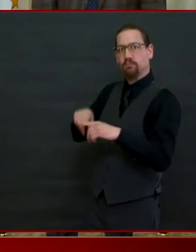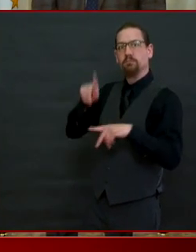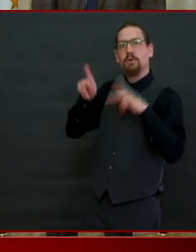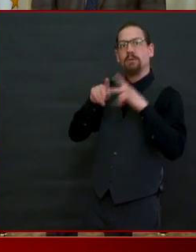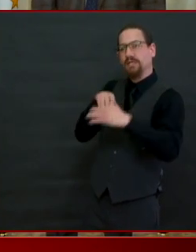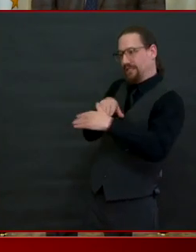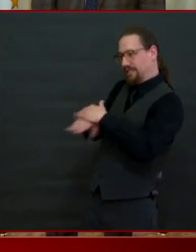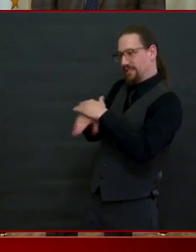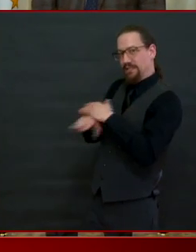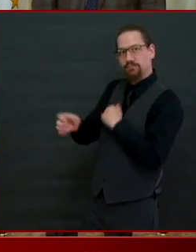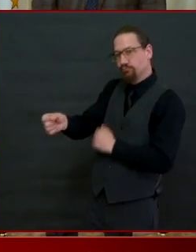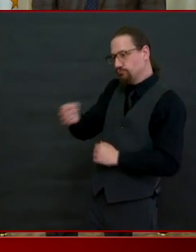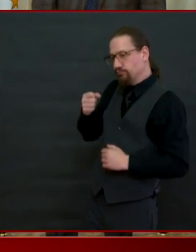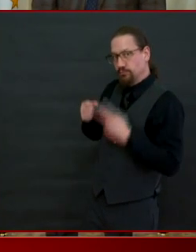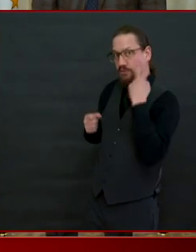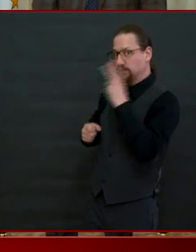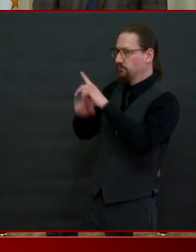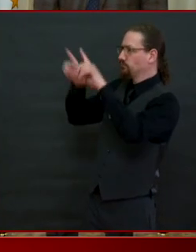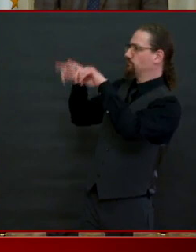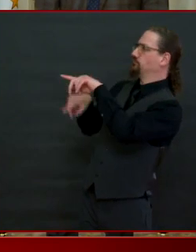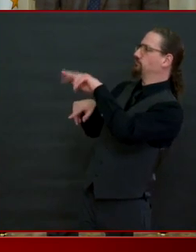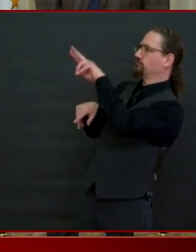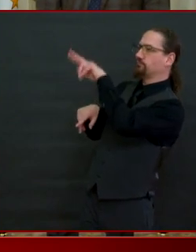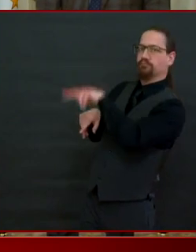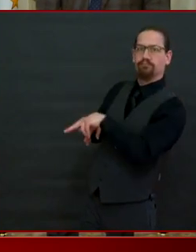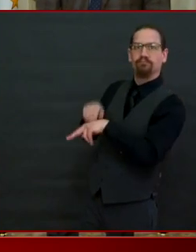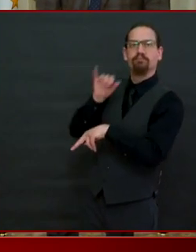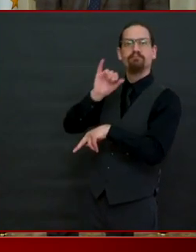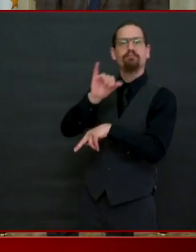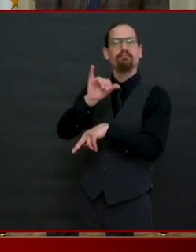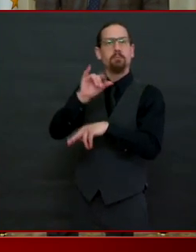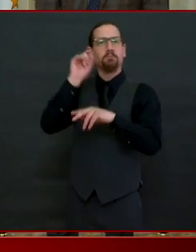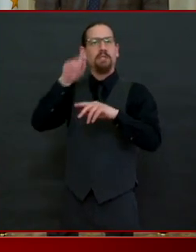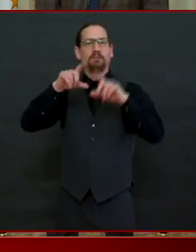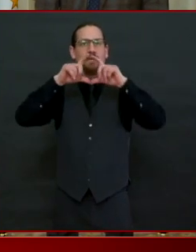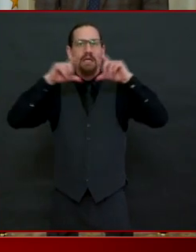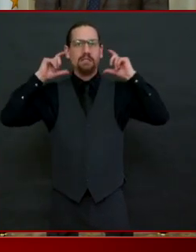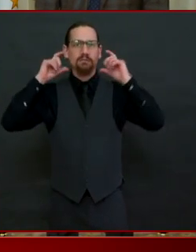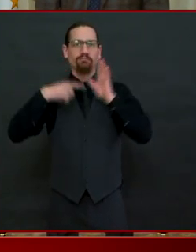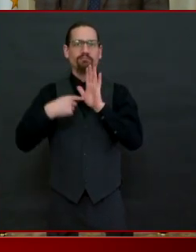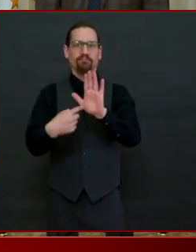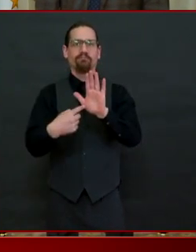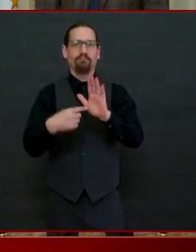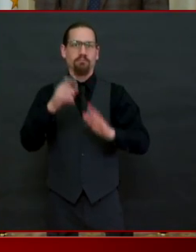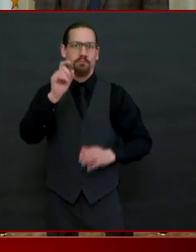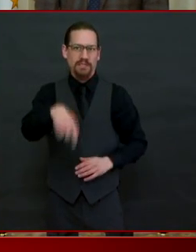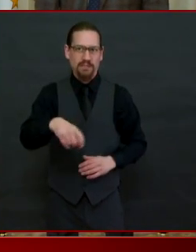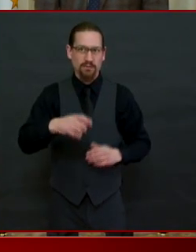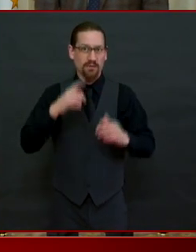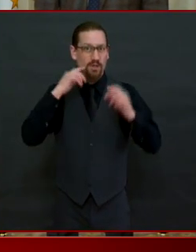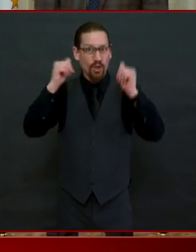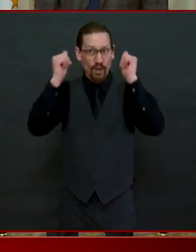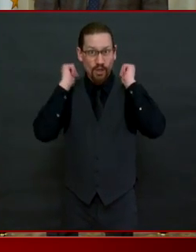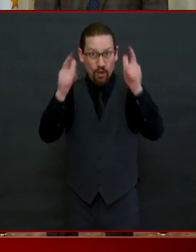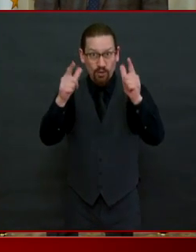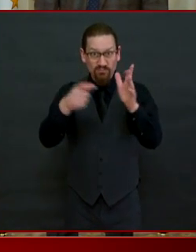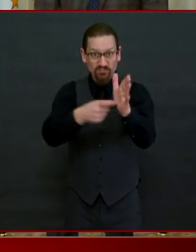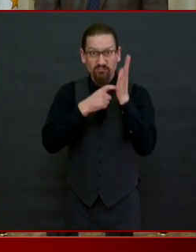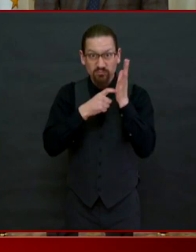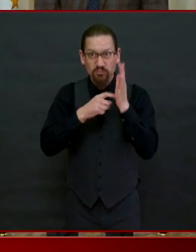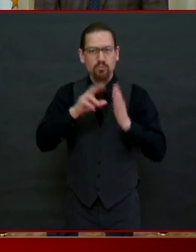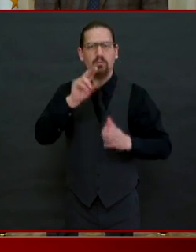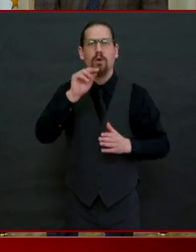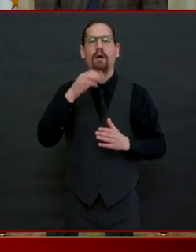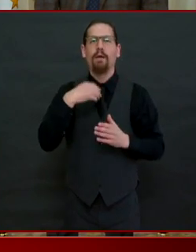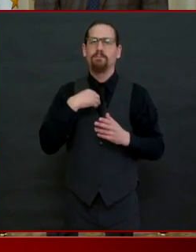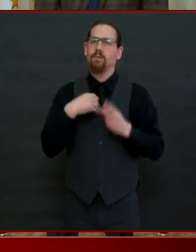uh for this are anyone whose health would be in jeopardy because of wearing the face covering or children under two